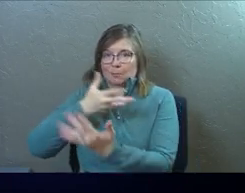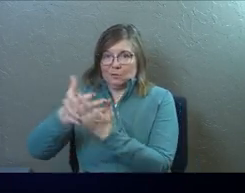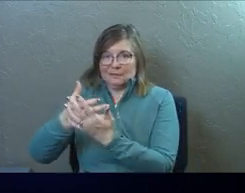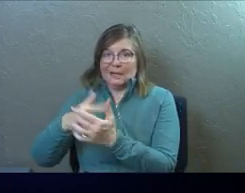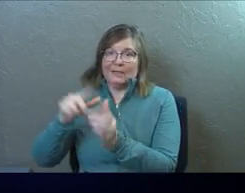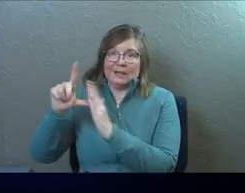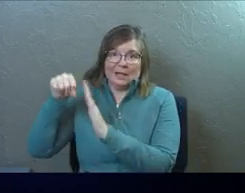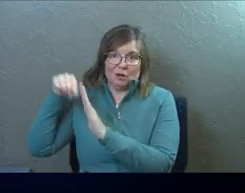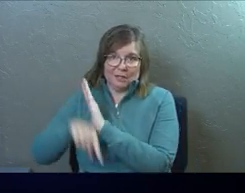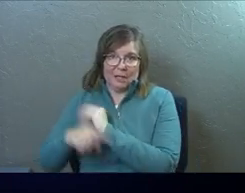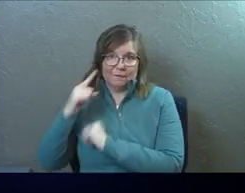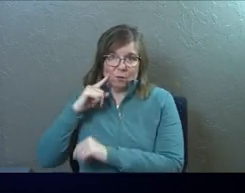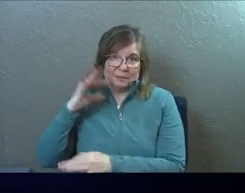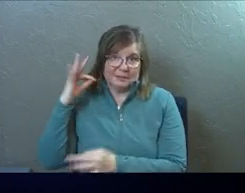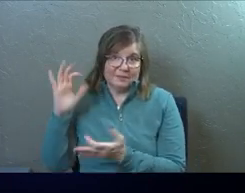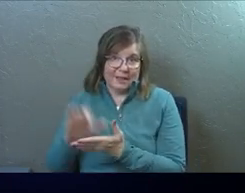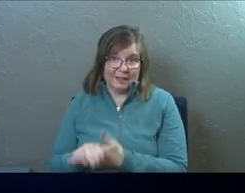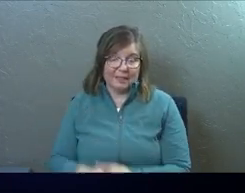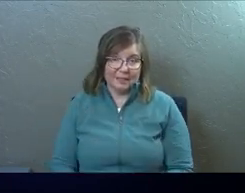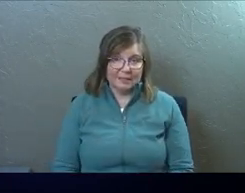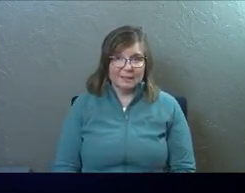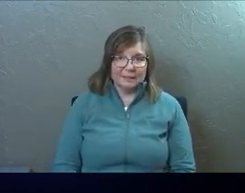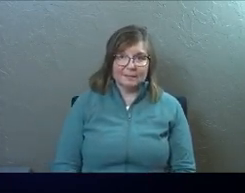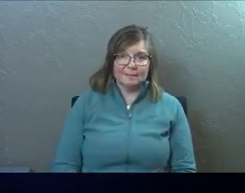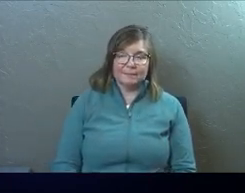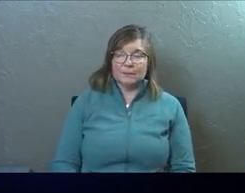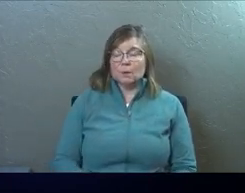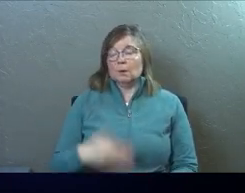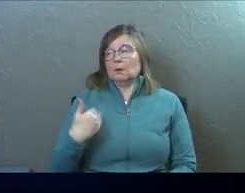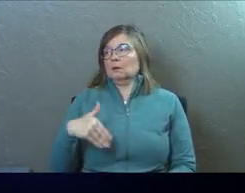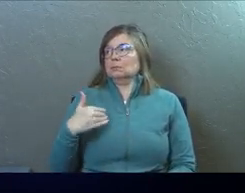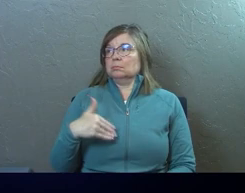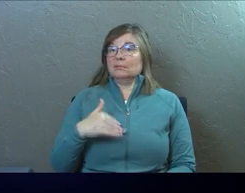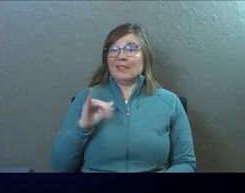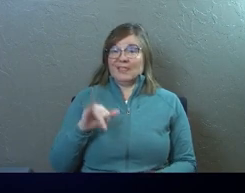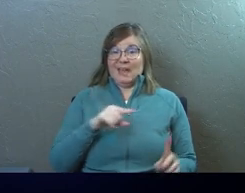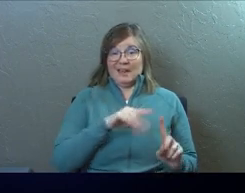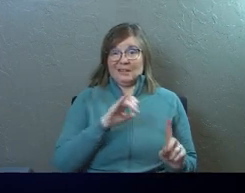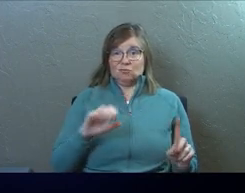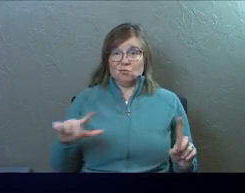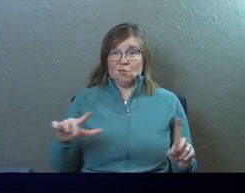killed for his faith. Oh, that is Saul.